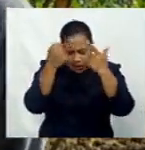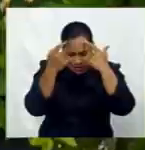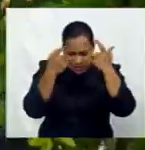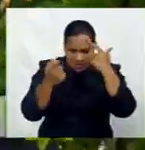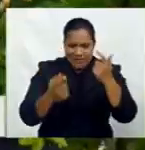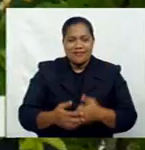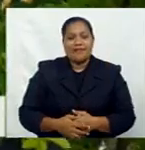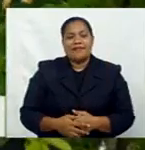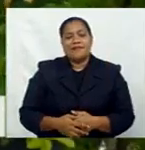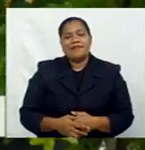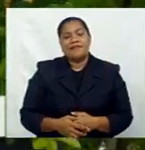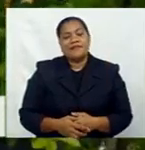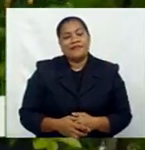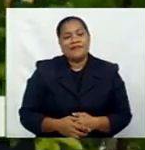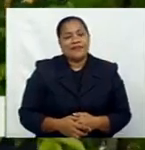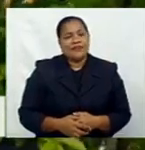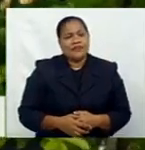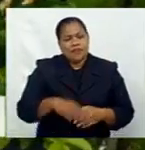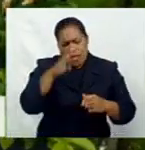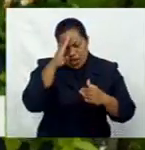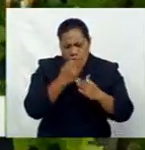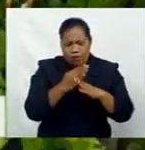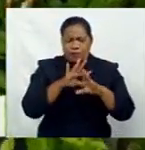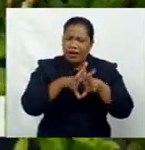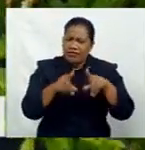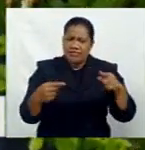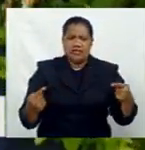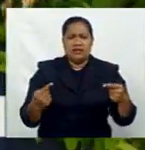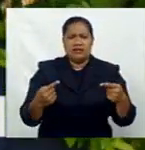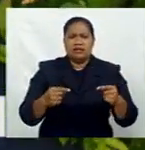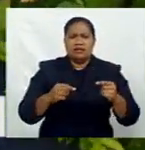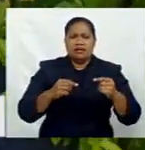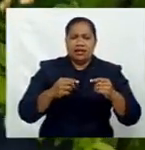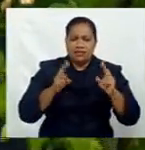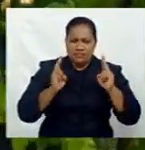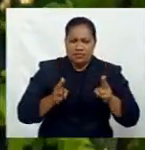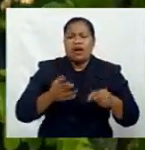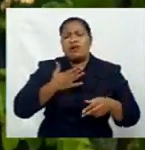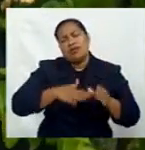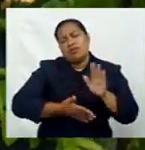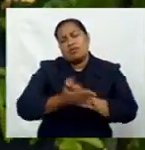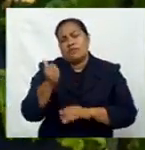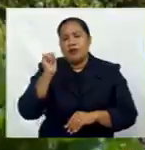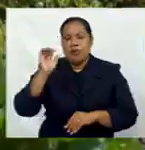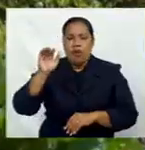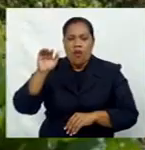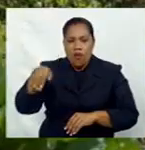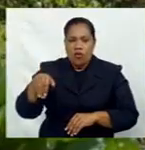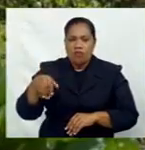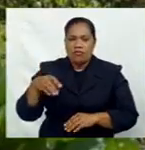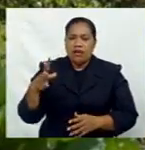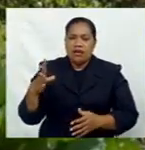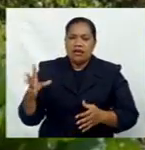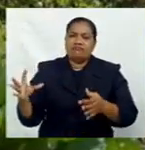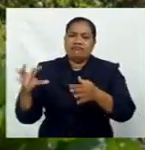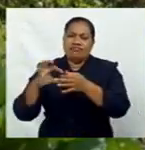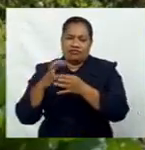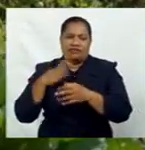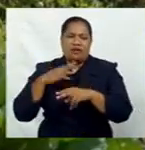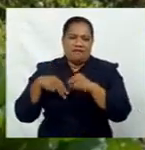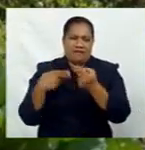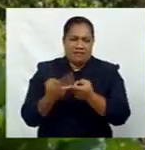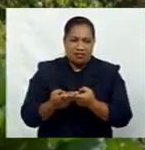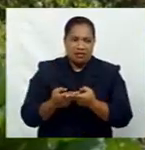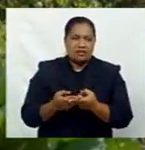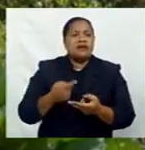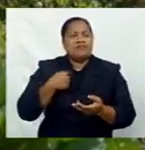straight. I hope that everything eases soon. I really want to go back home and reunite with my family members but I'm glad I'm keeping updated